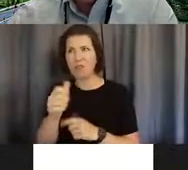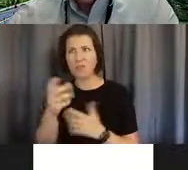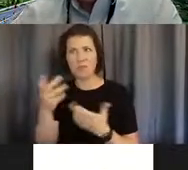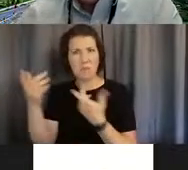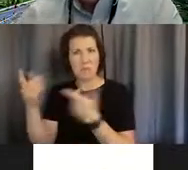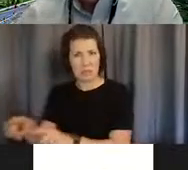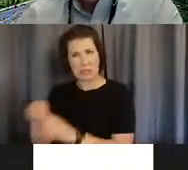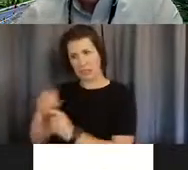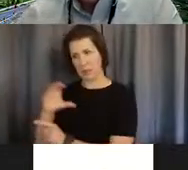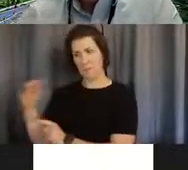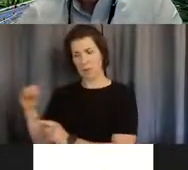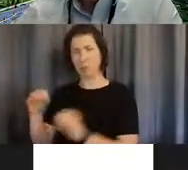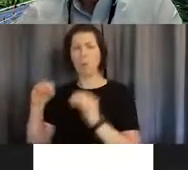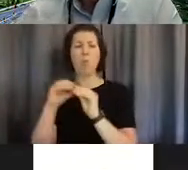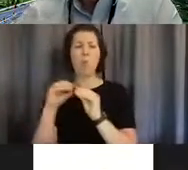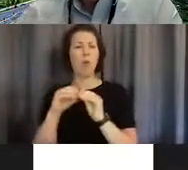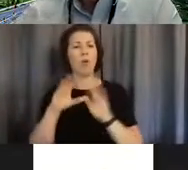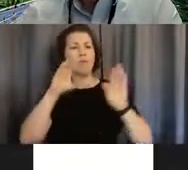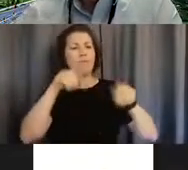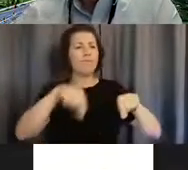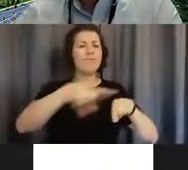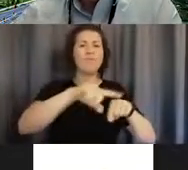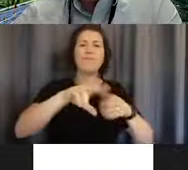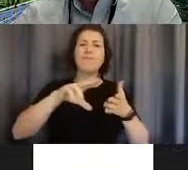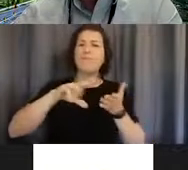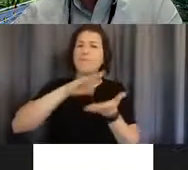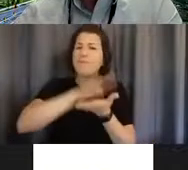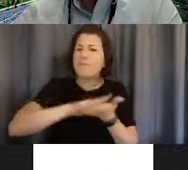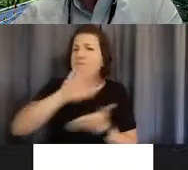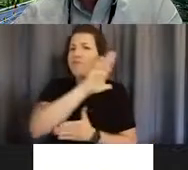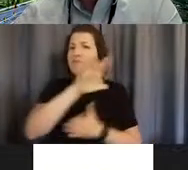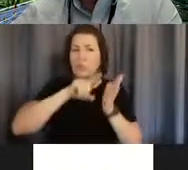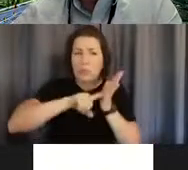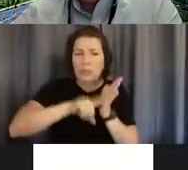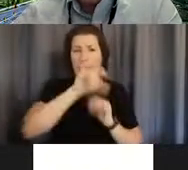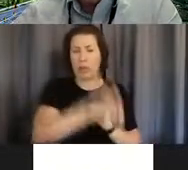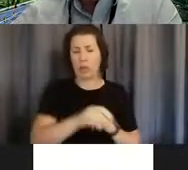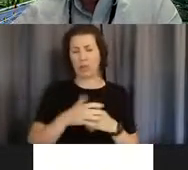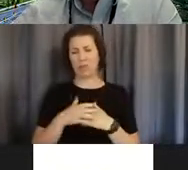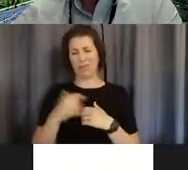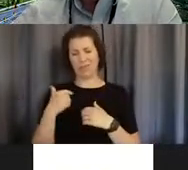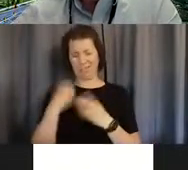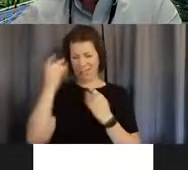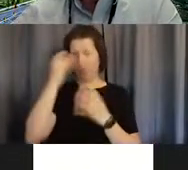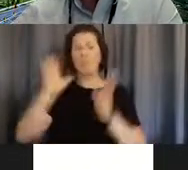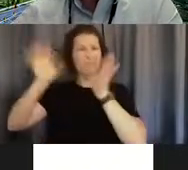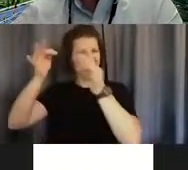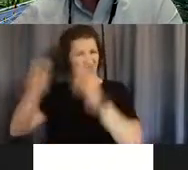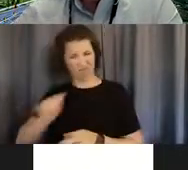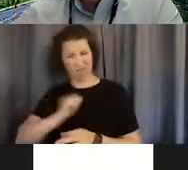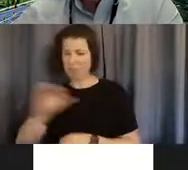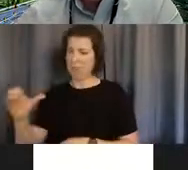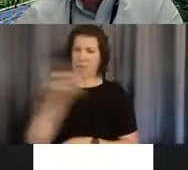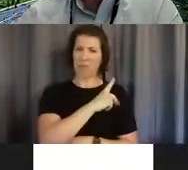research. And so I decided to go back to school then. So